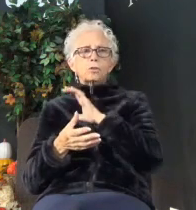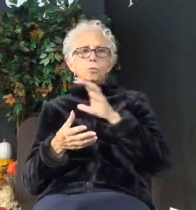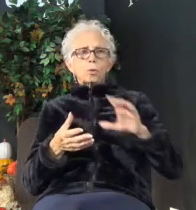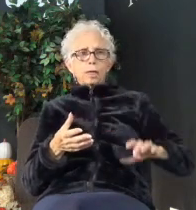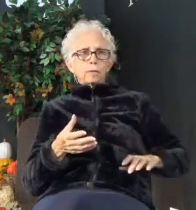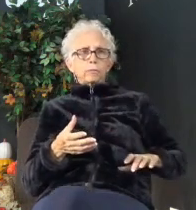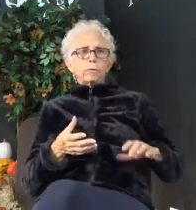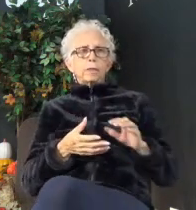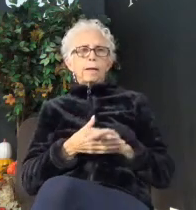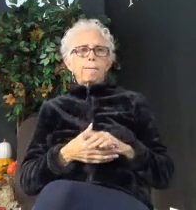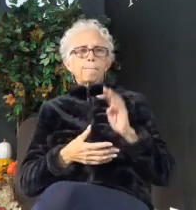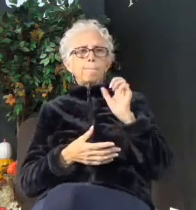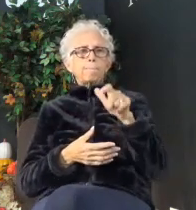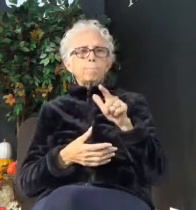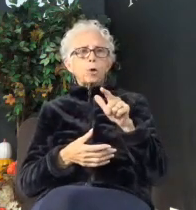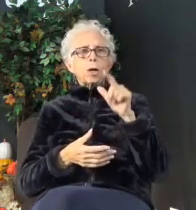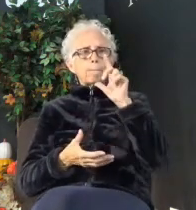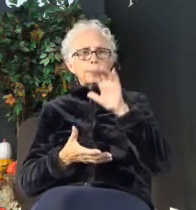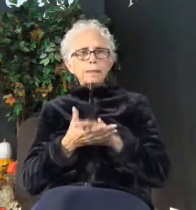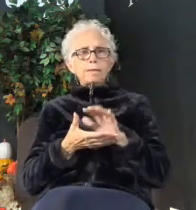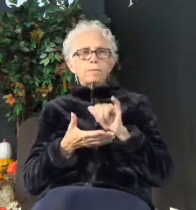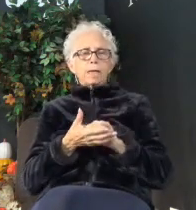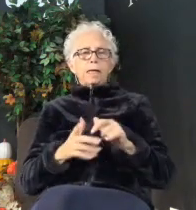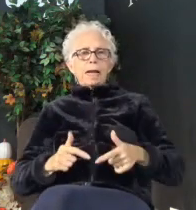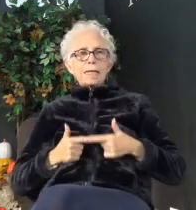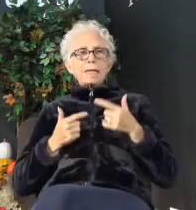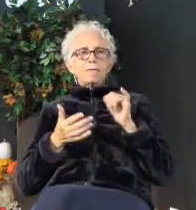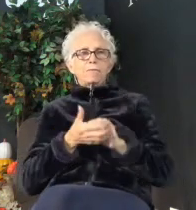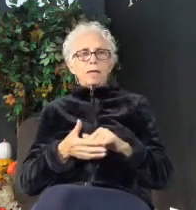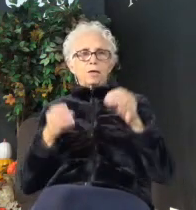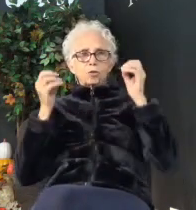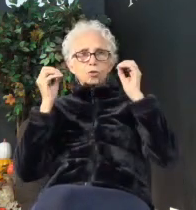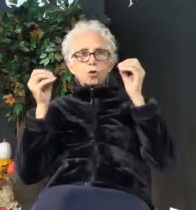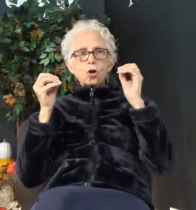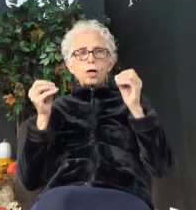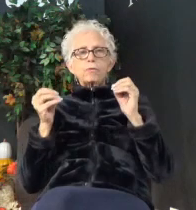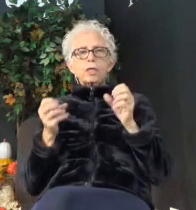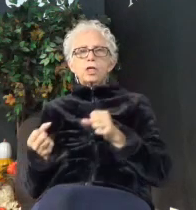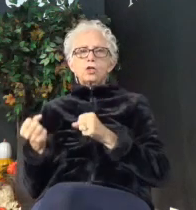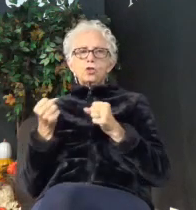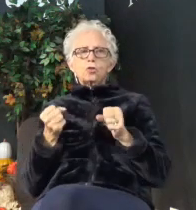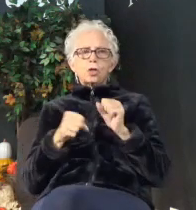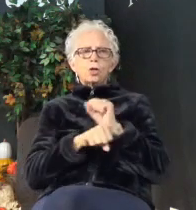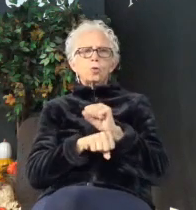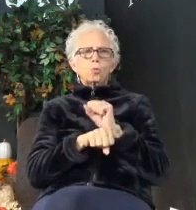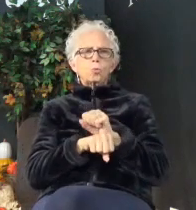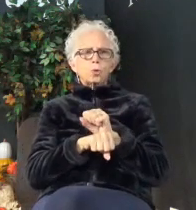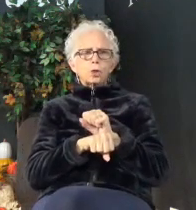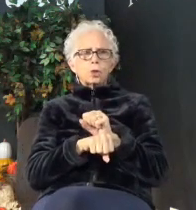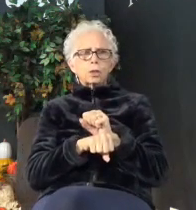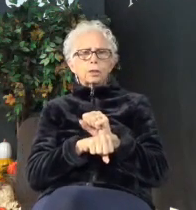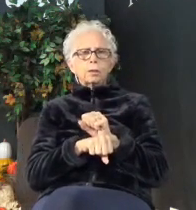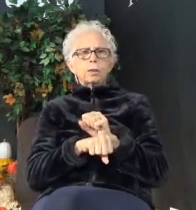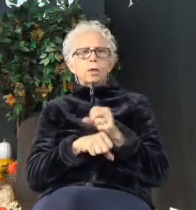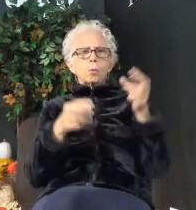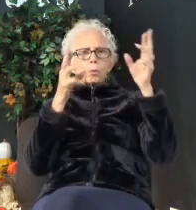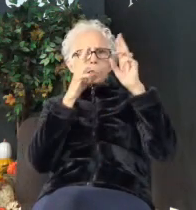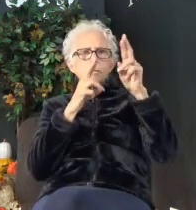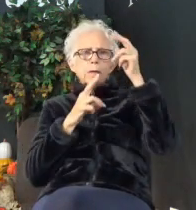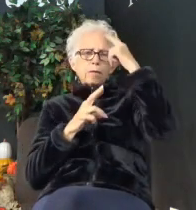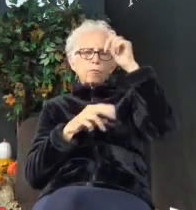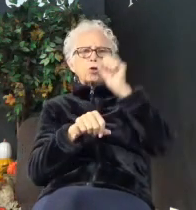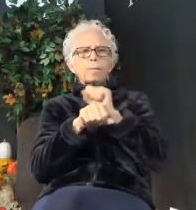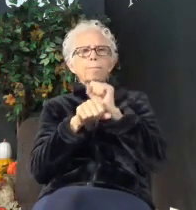Paul believed it. He lived it. He taught this strong work ethic, respect for an employer,